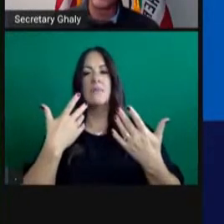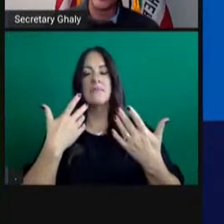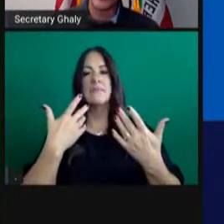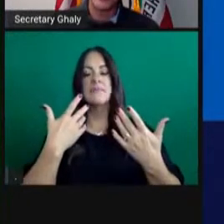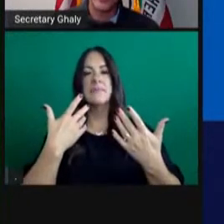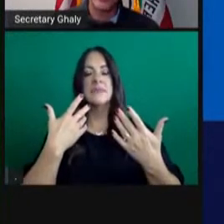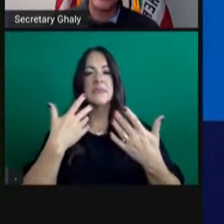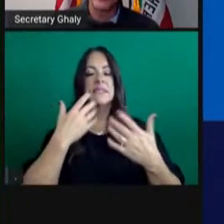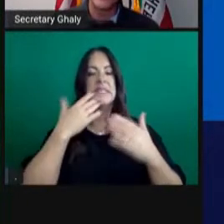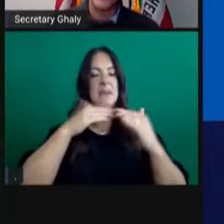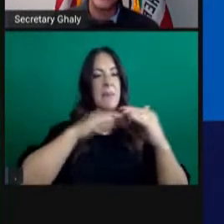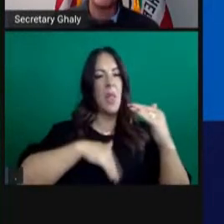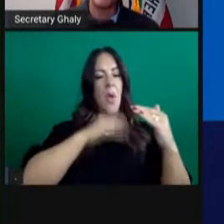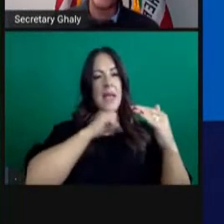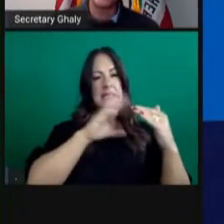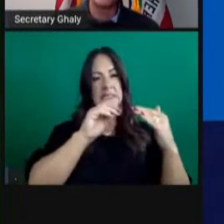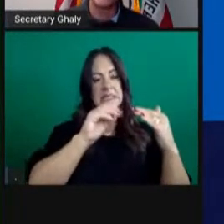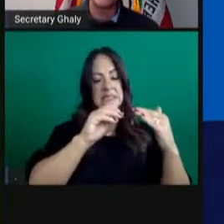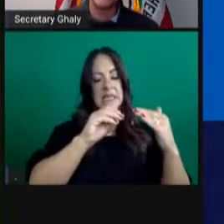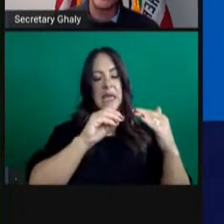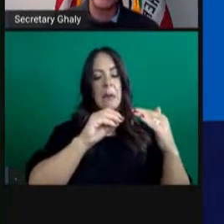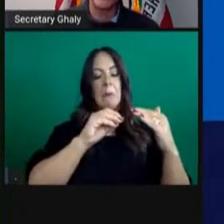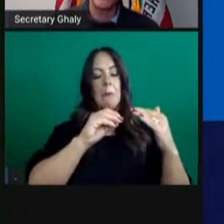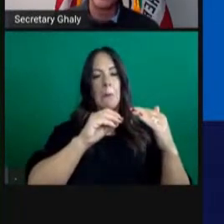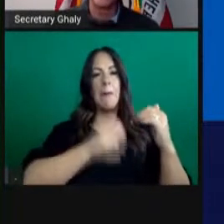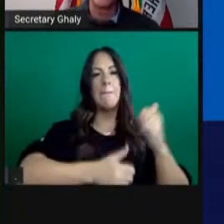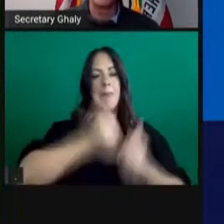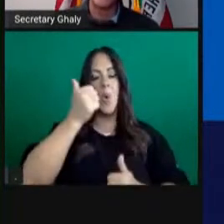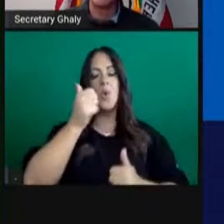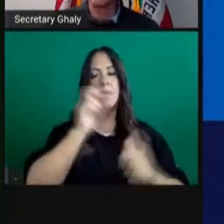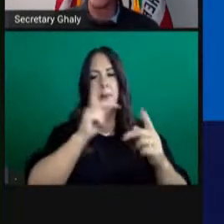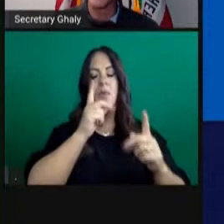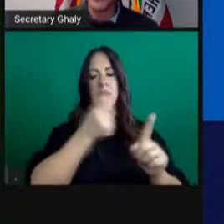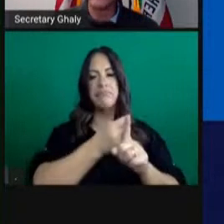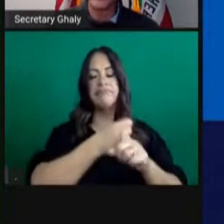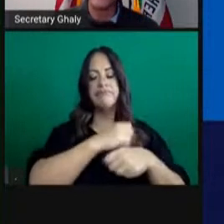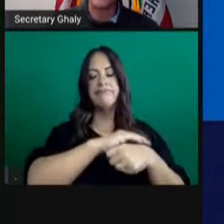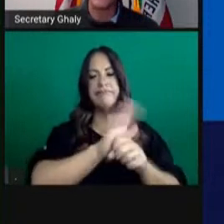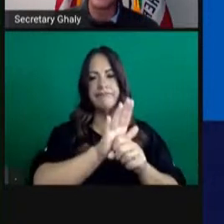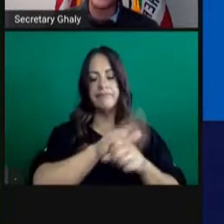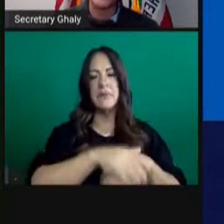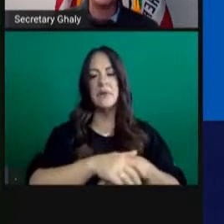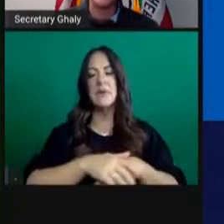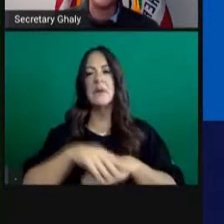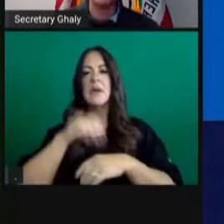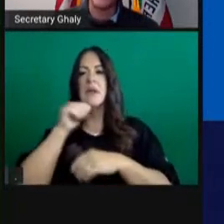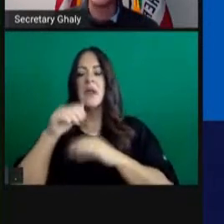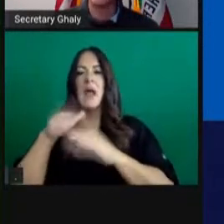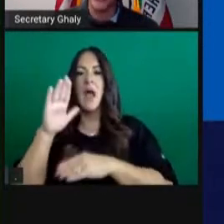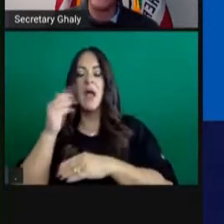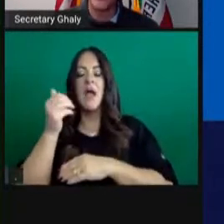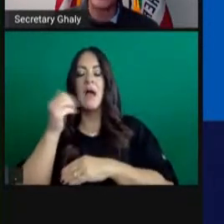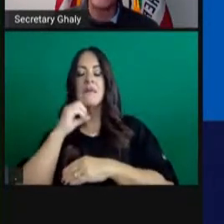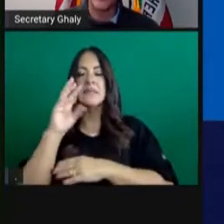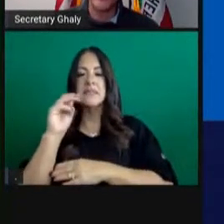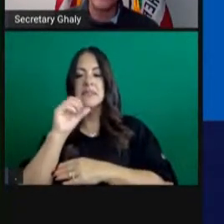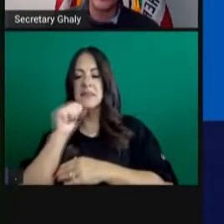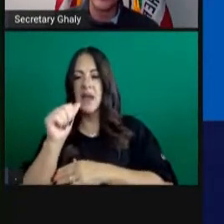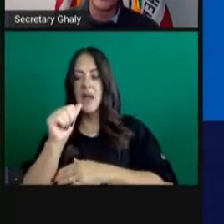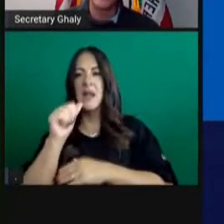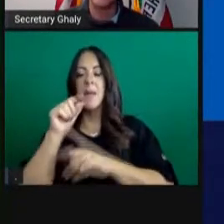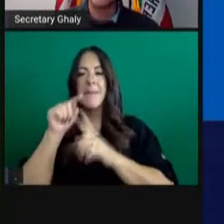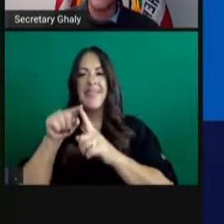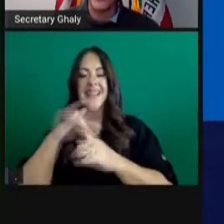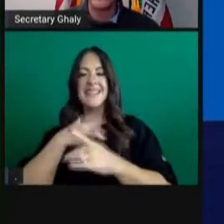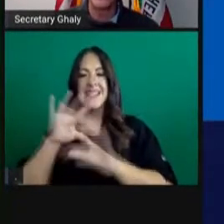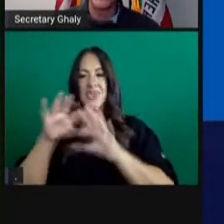60. We also know that most of the individuals who have the worst outcomes and pass away because of